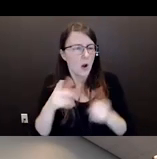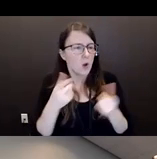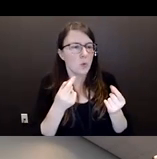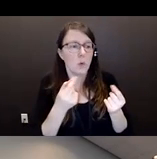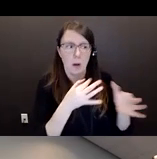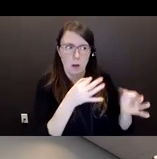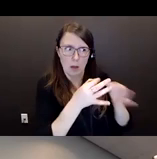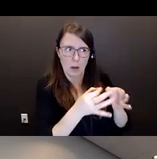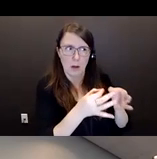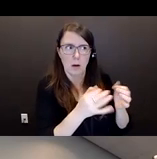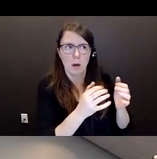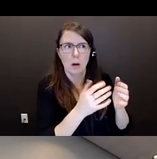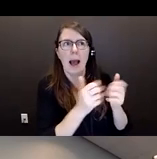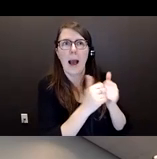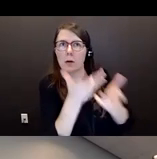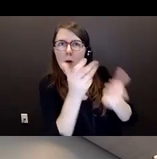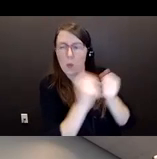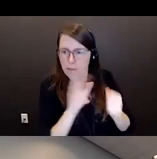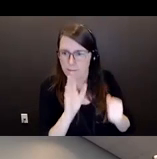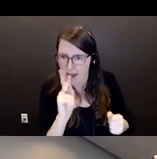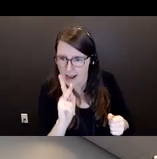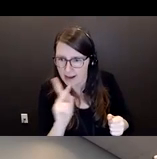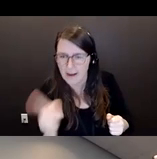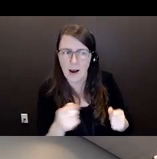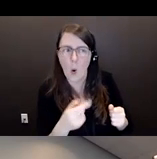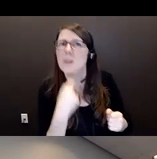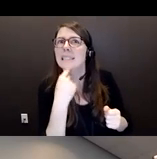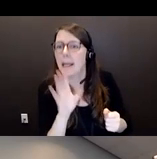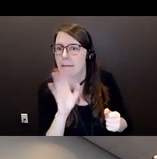I hope everybody can still hear me. It looks like we froze.